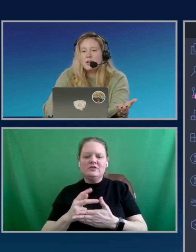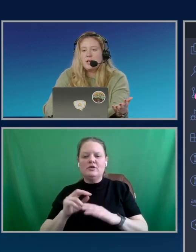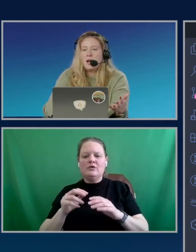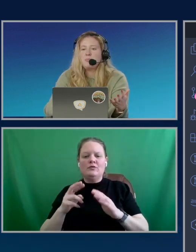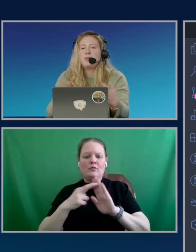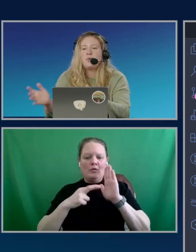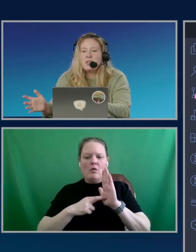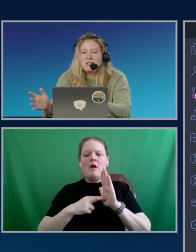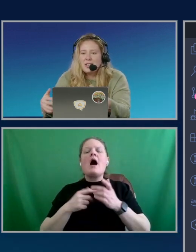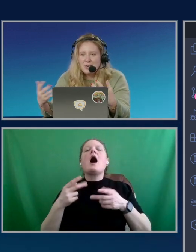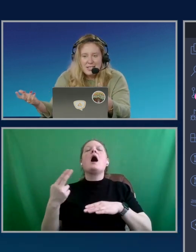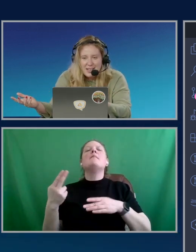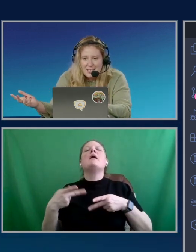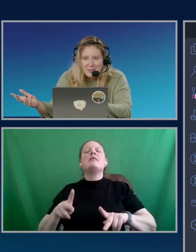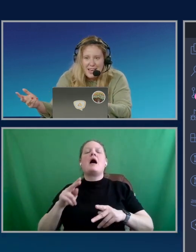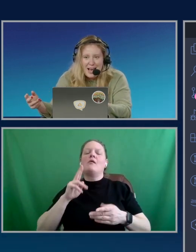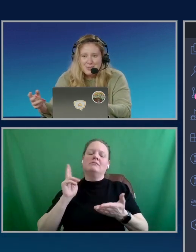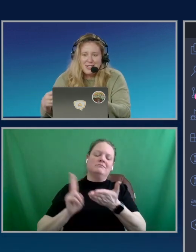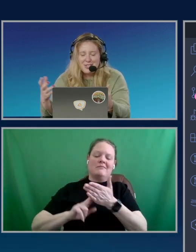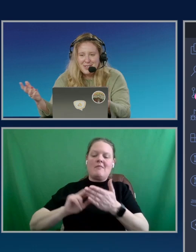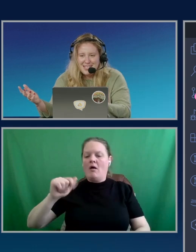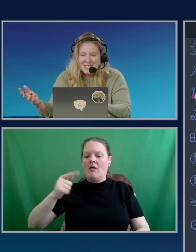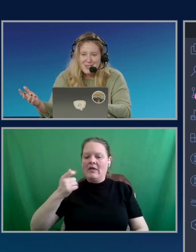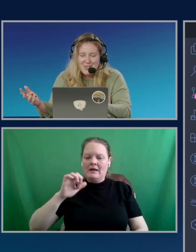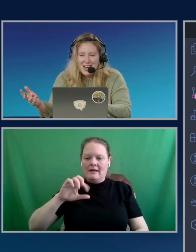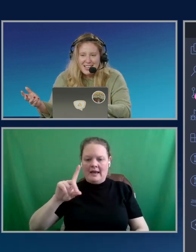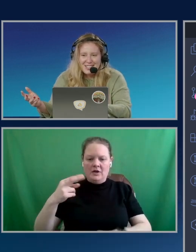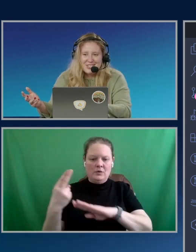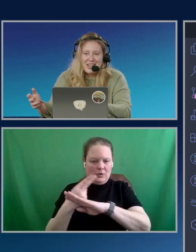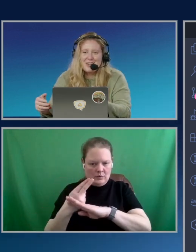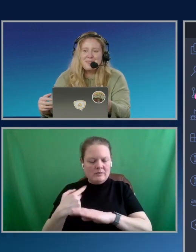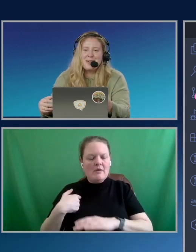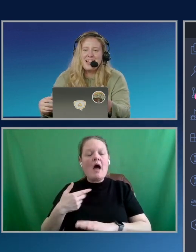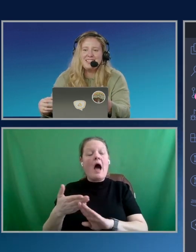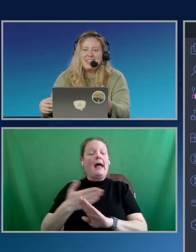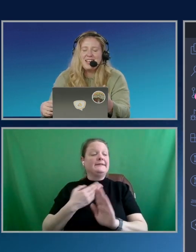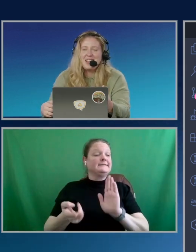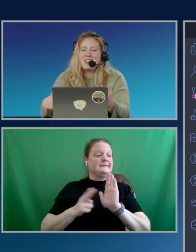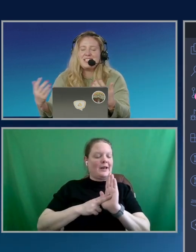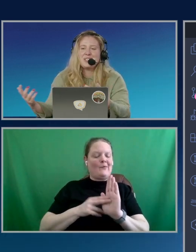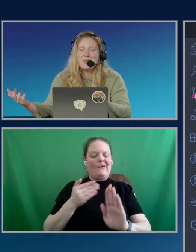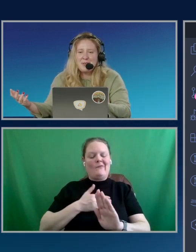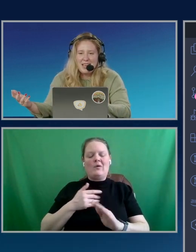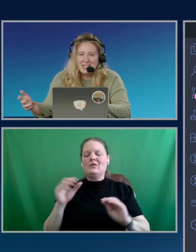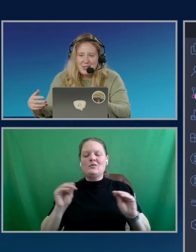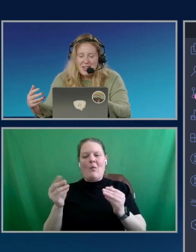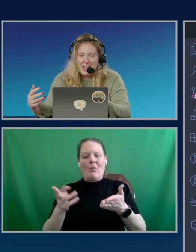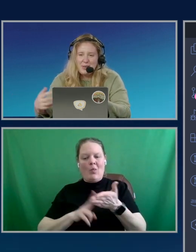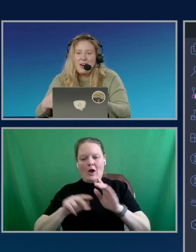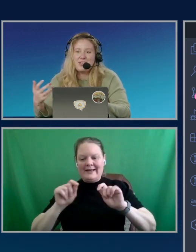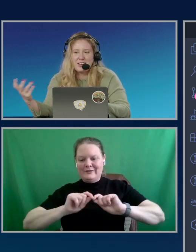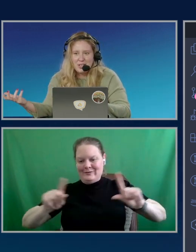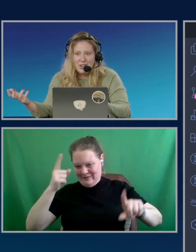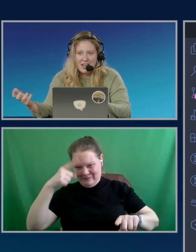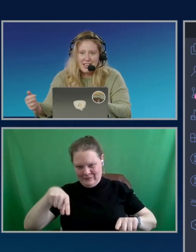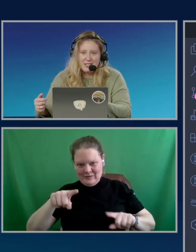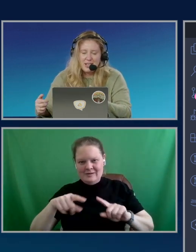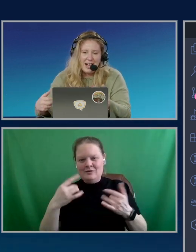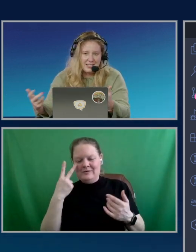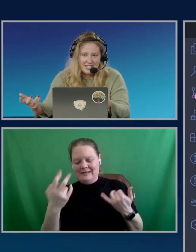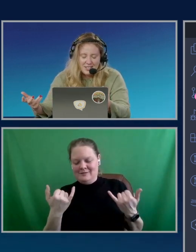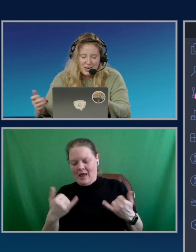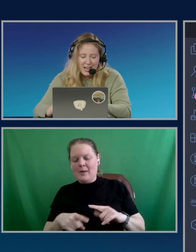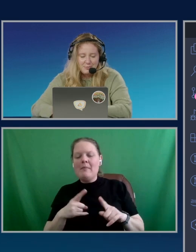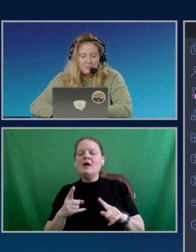users. Before this, I already signed into my app. So that's where there's no login screen, but this is going to make it so that you have to actually log